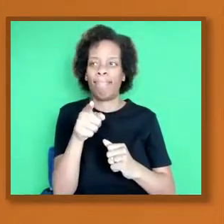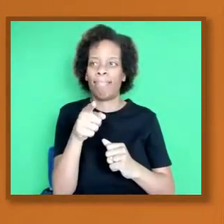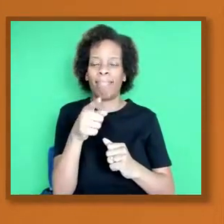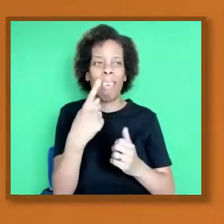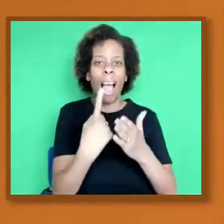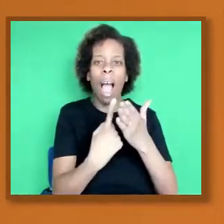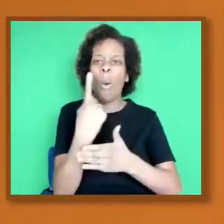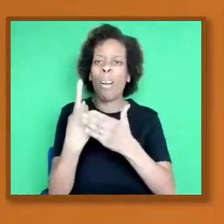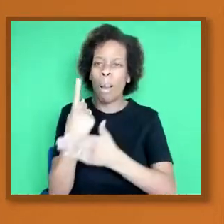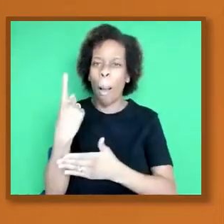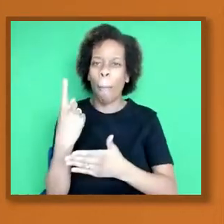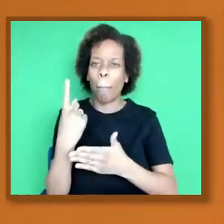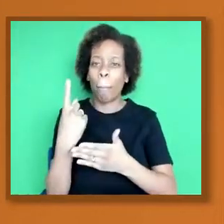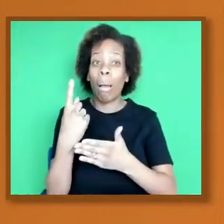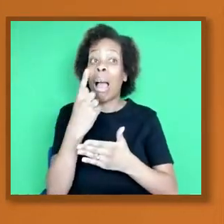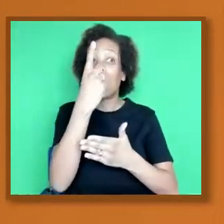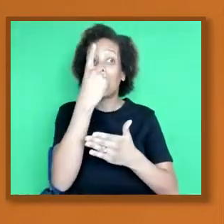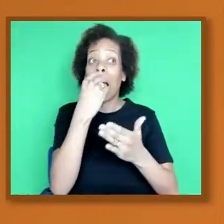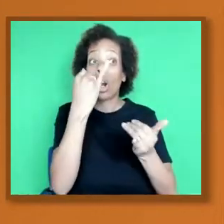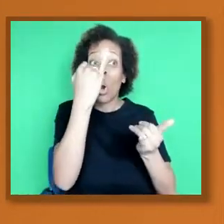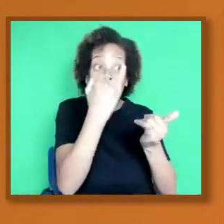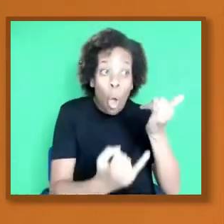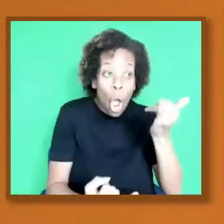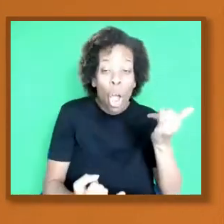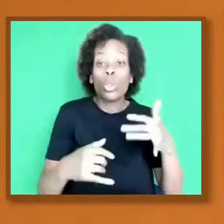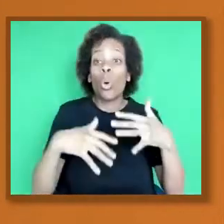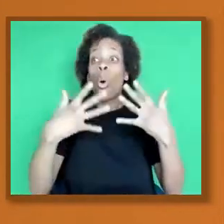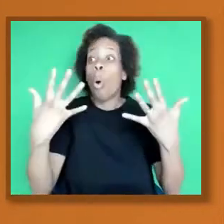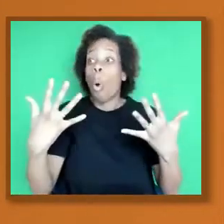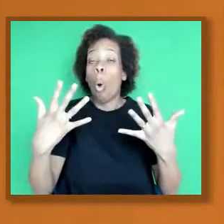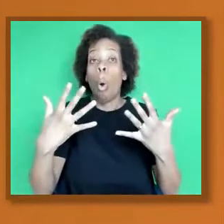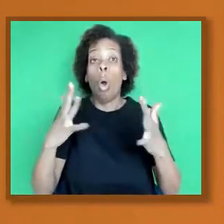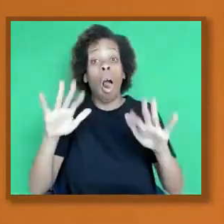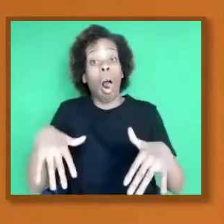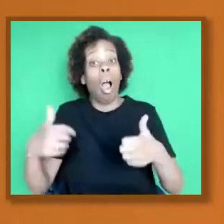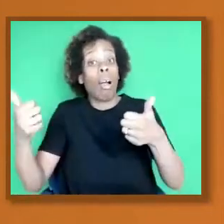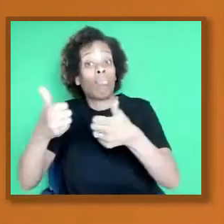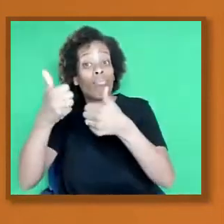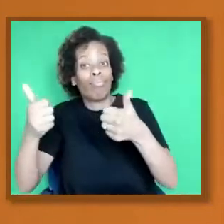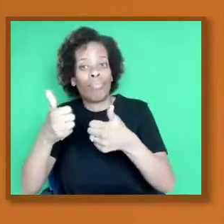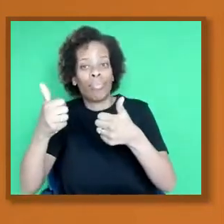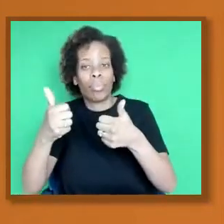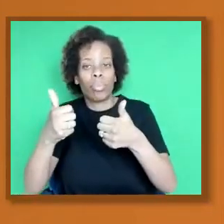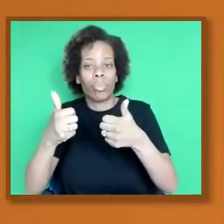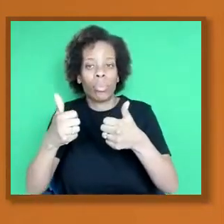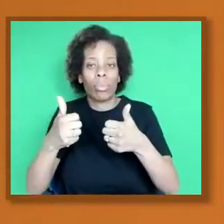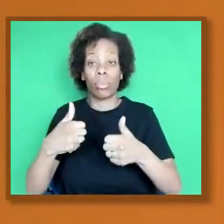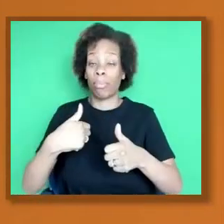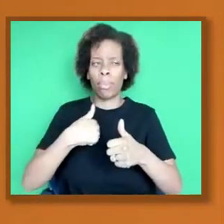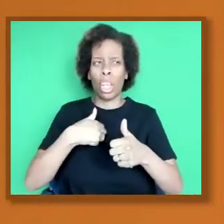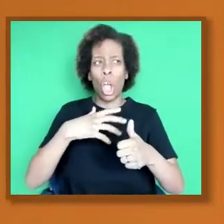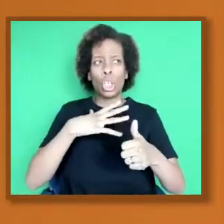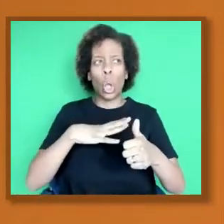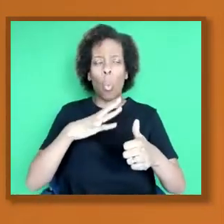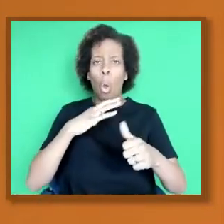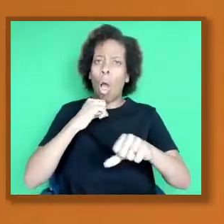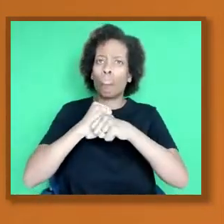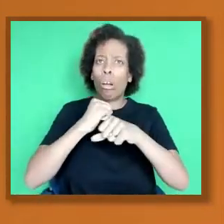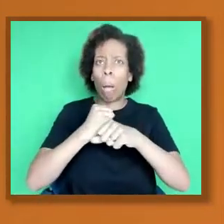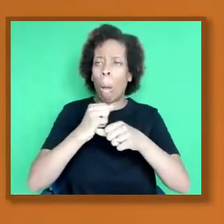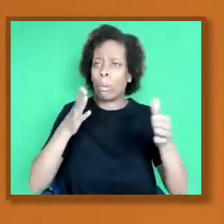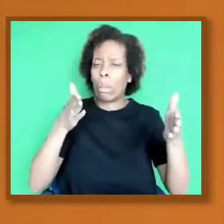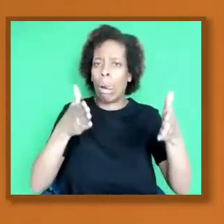I don't want to plug anyone, but David Hayward did a documentary a